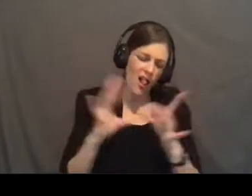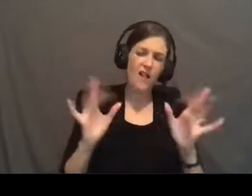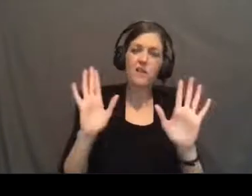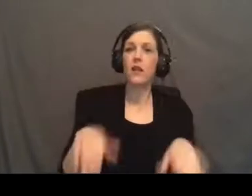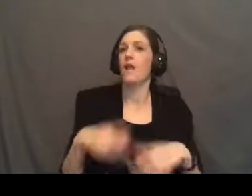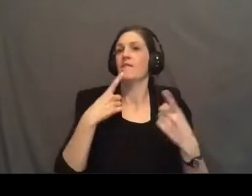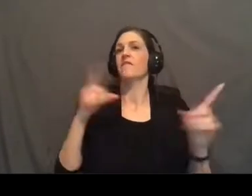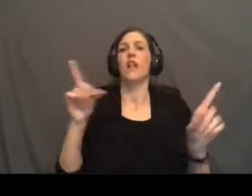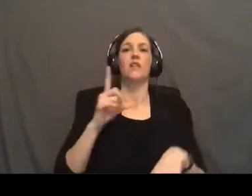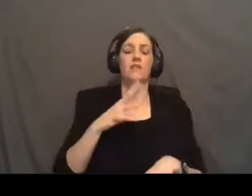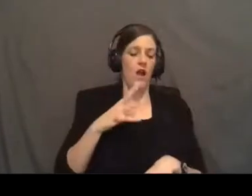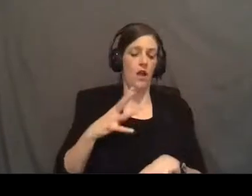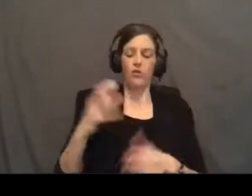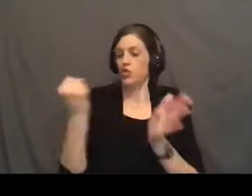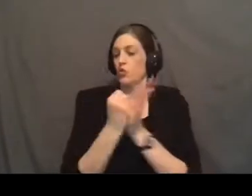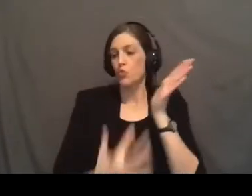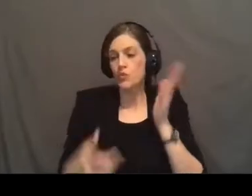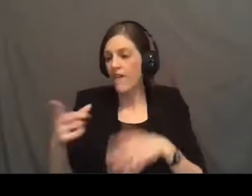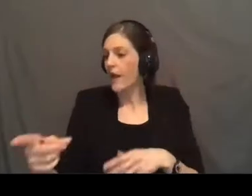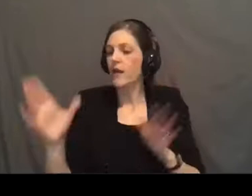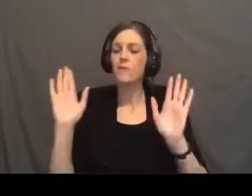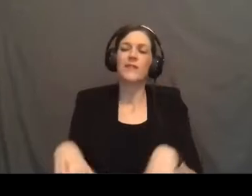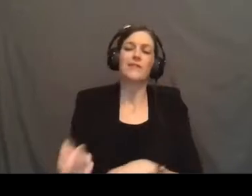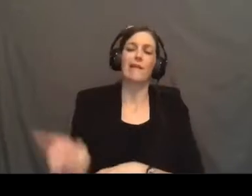let's just crucify him. Let's get rid of him. Let's kill him.